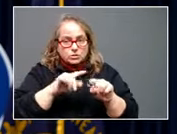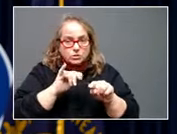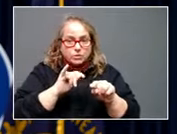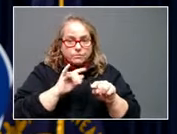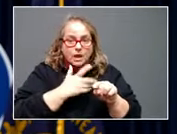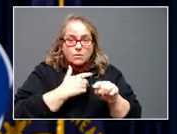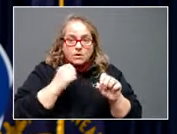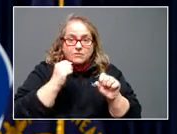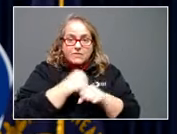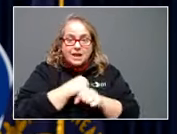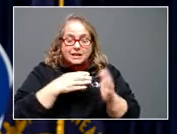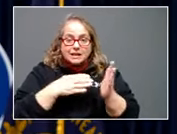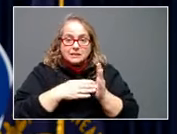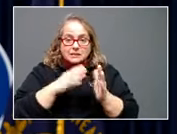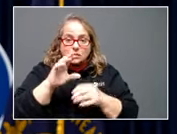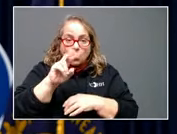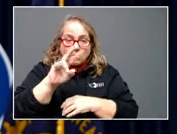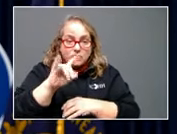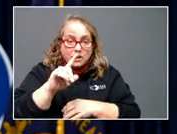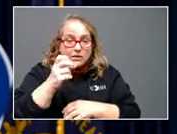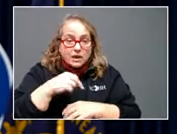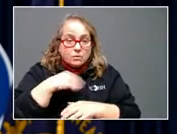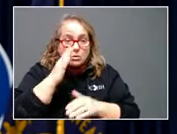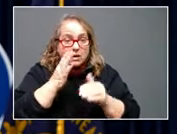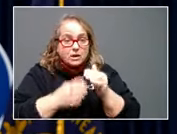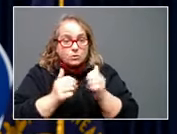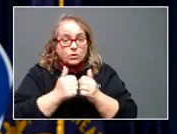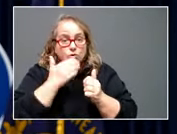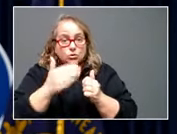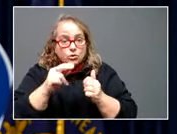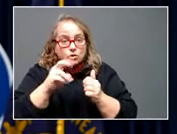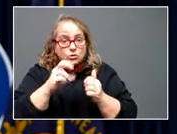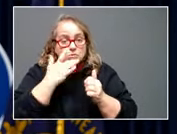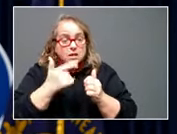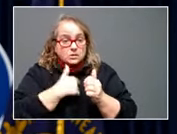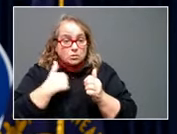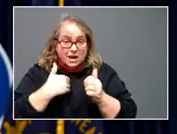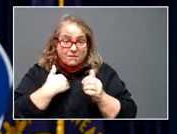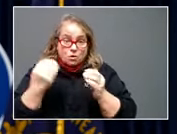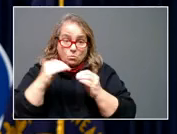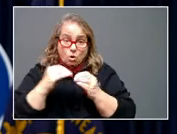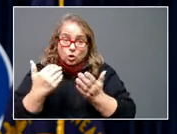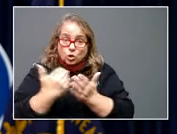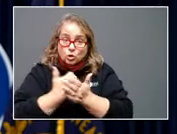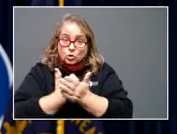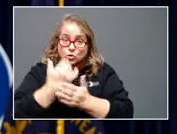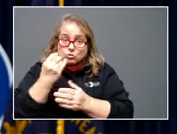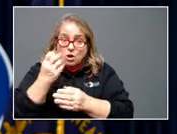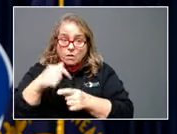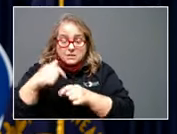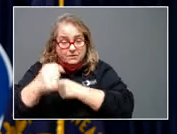against COVID. And then we're going to end with good news because we have more new jobs in a year where we shattered our record for